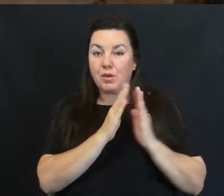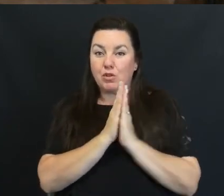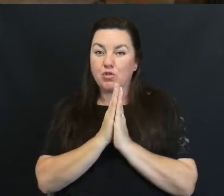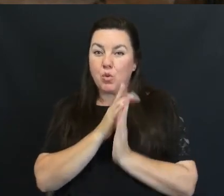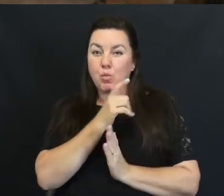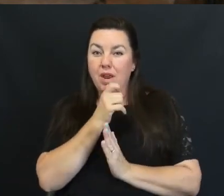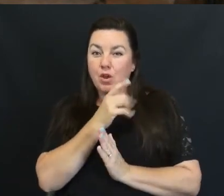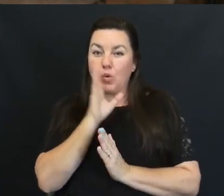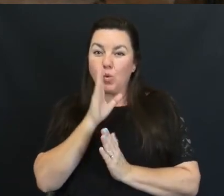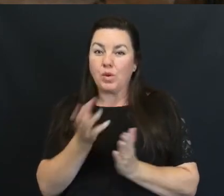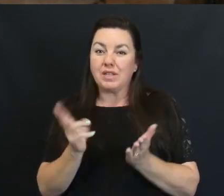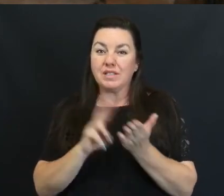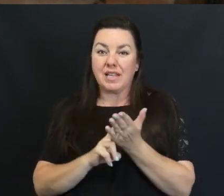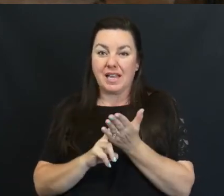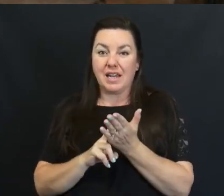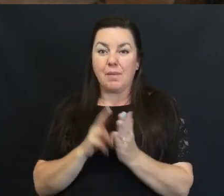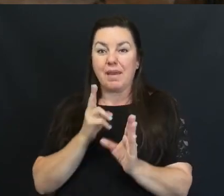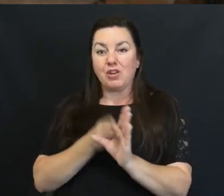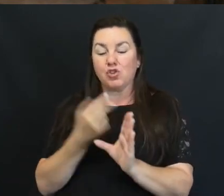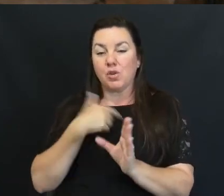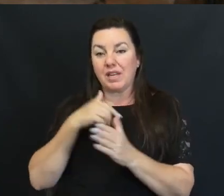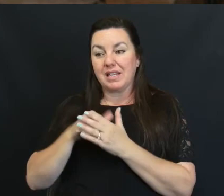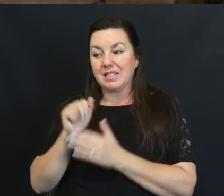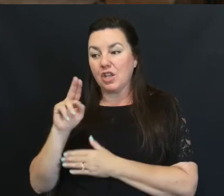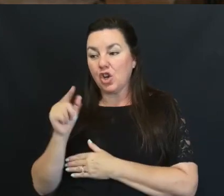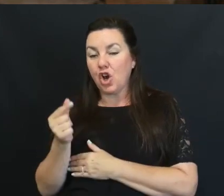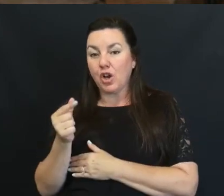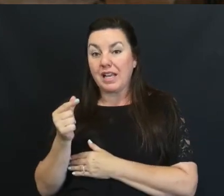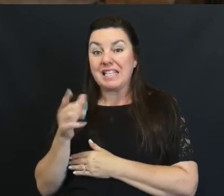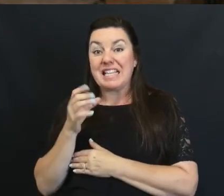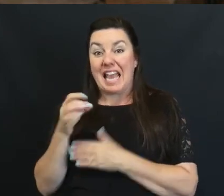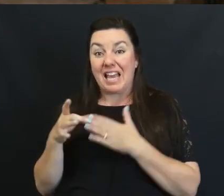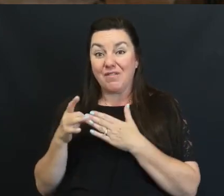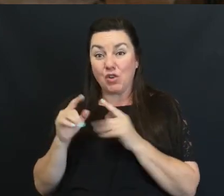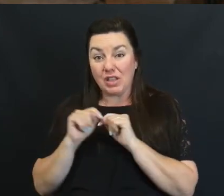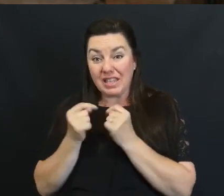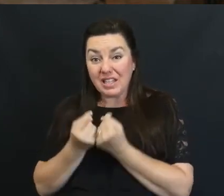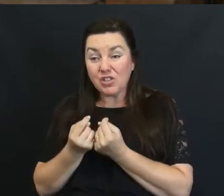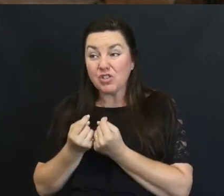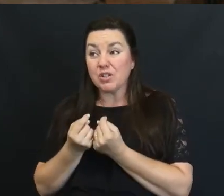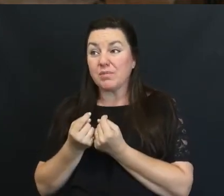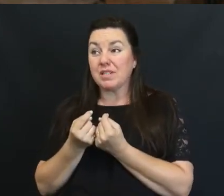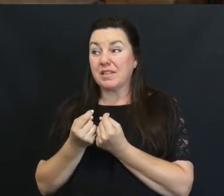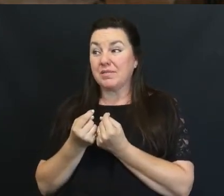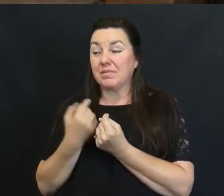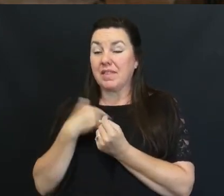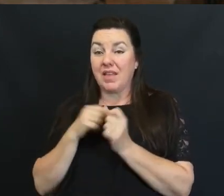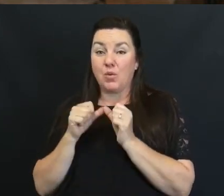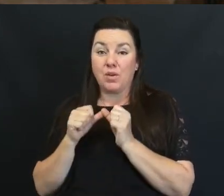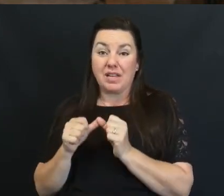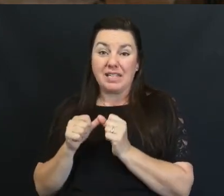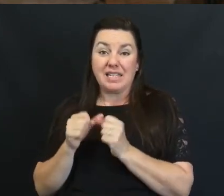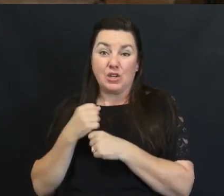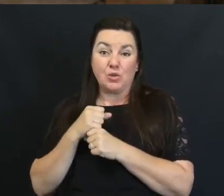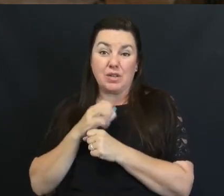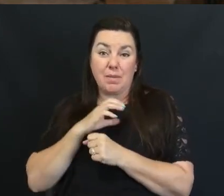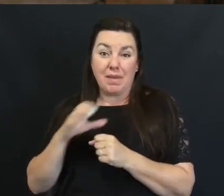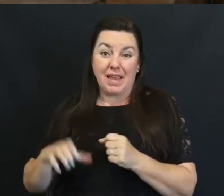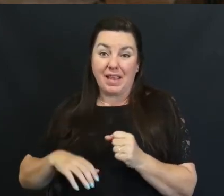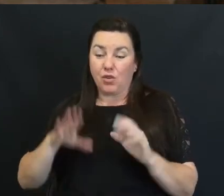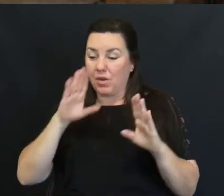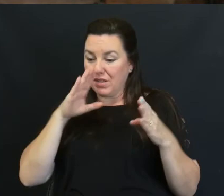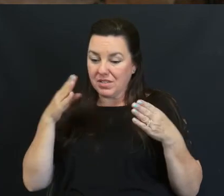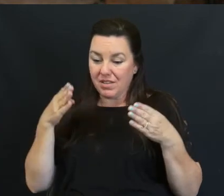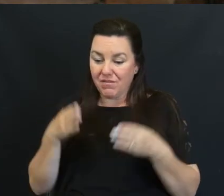Signing Up And Joining Us In August And Also Pray For Our Leadership Team That We Continue To Make Christ The